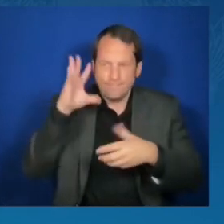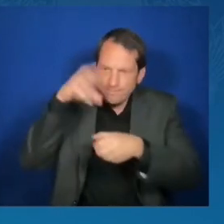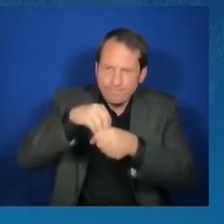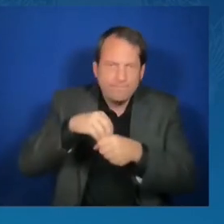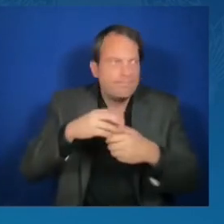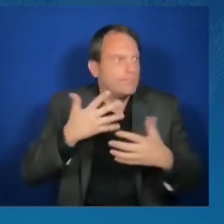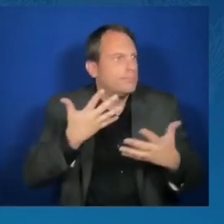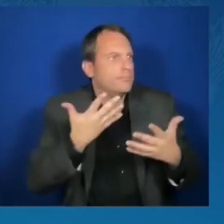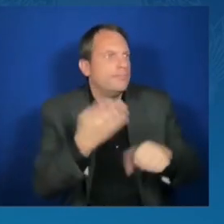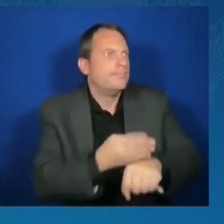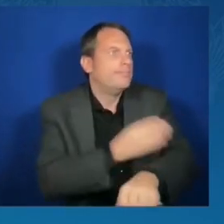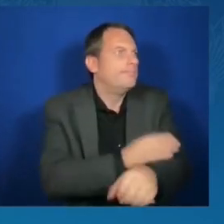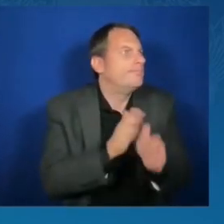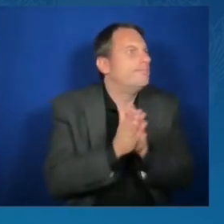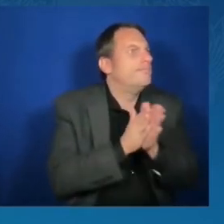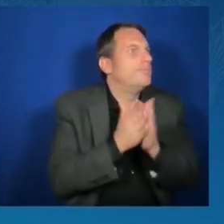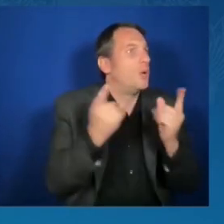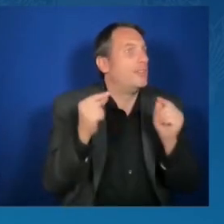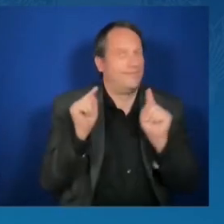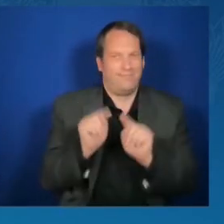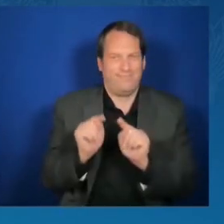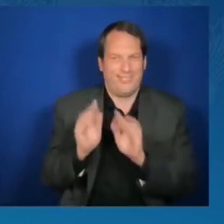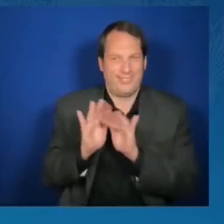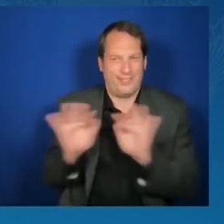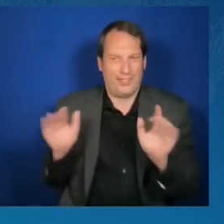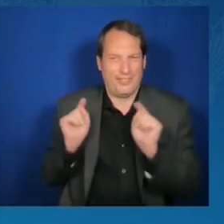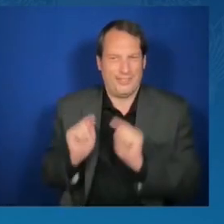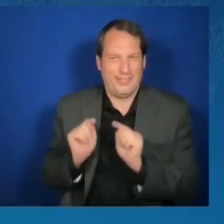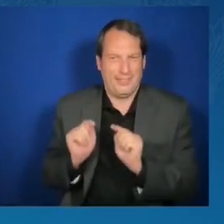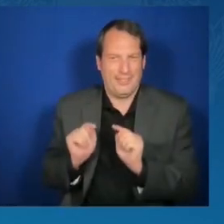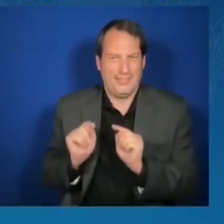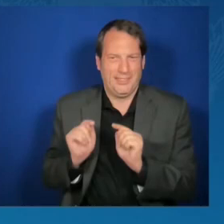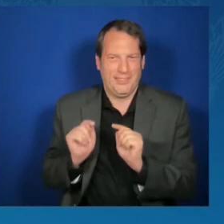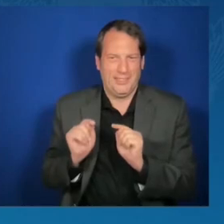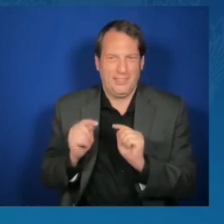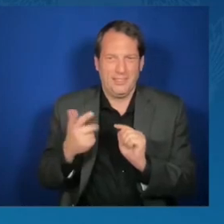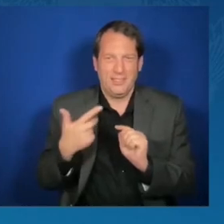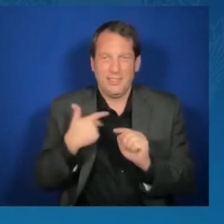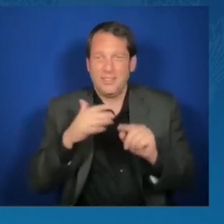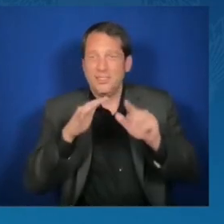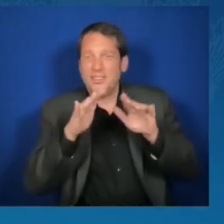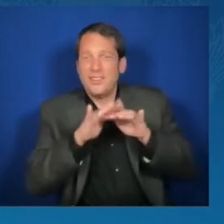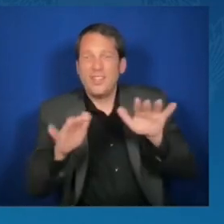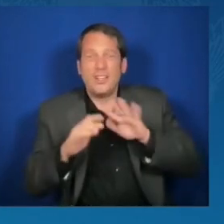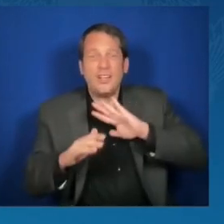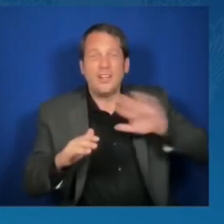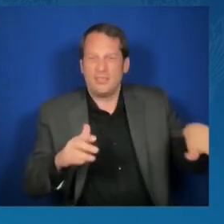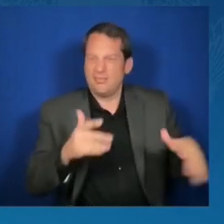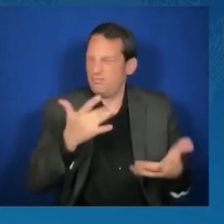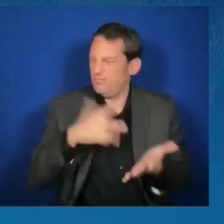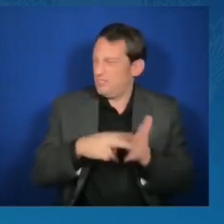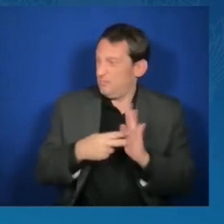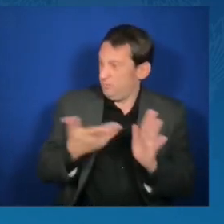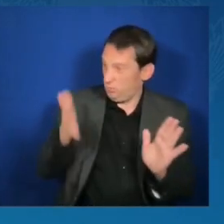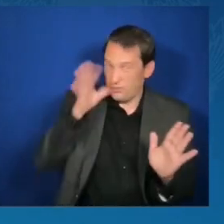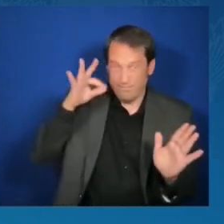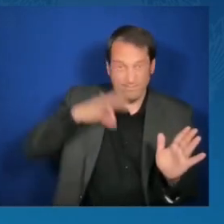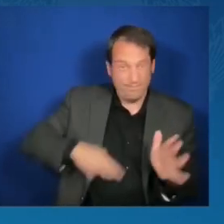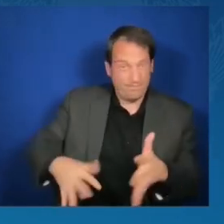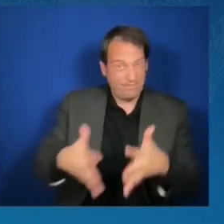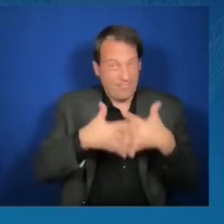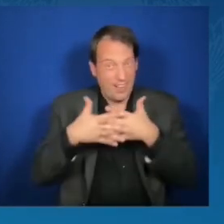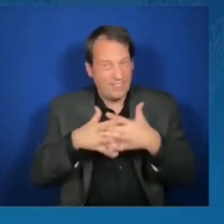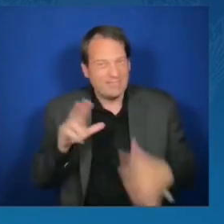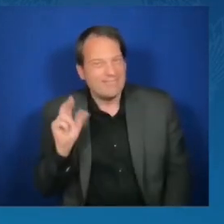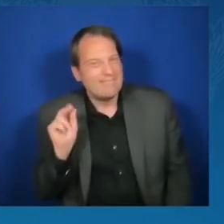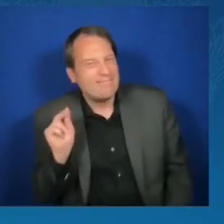right and it's not good for America. So we're going to look to you to see if you can help us recruit some new talent. Now, many of you have spoken